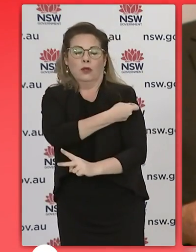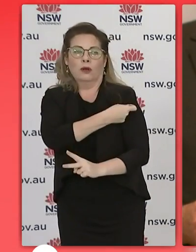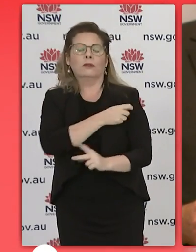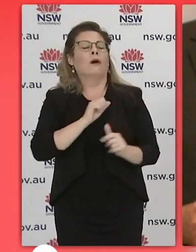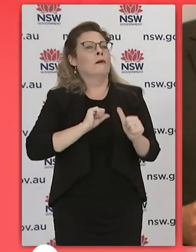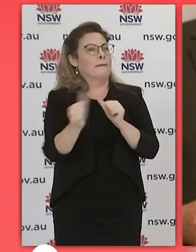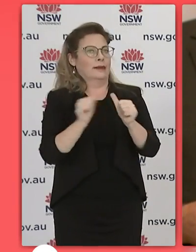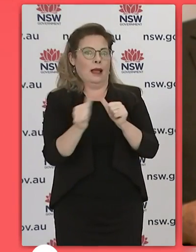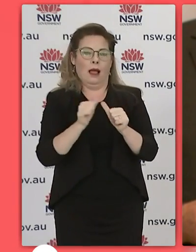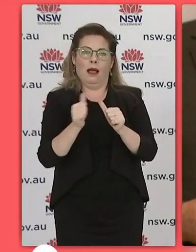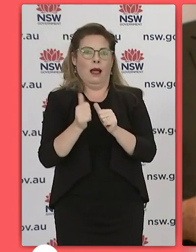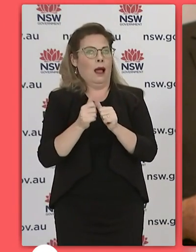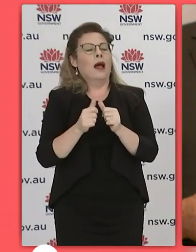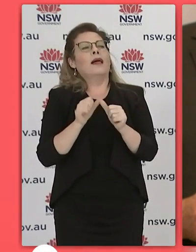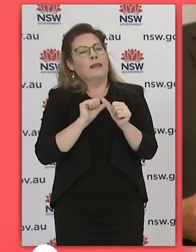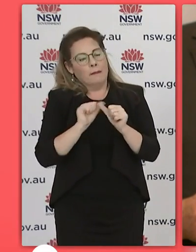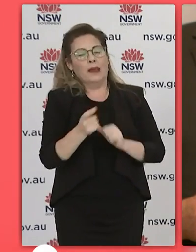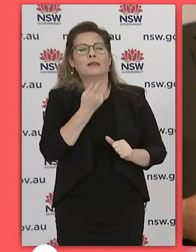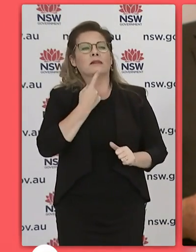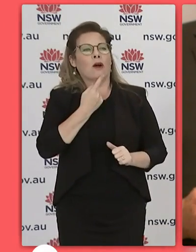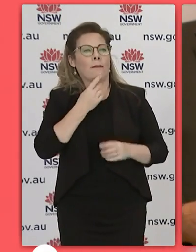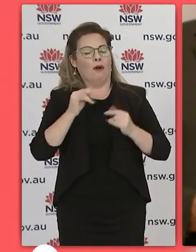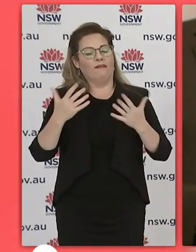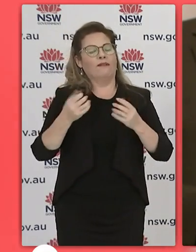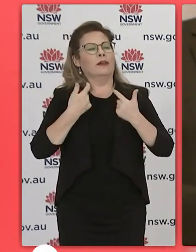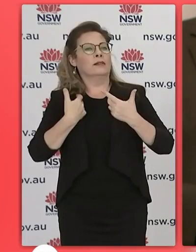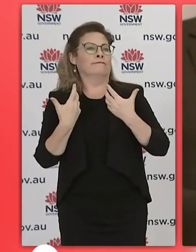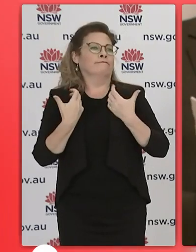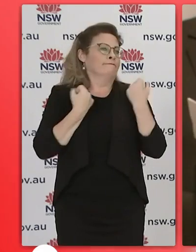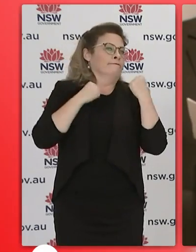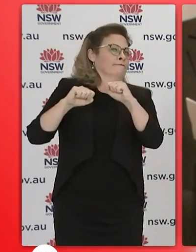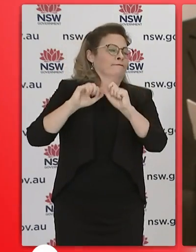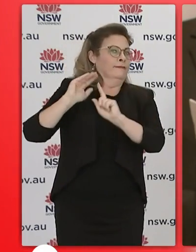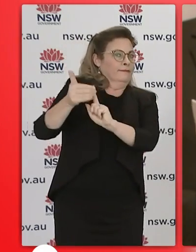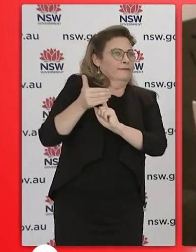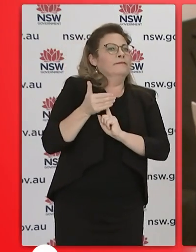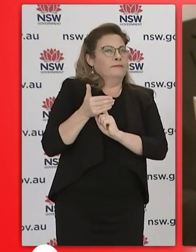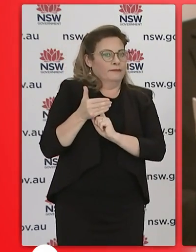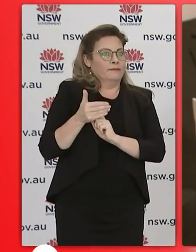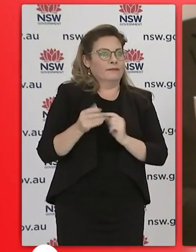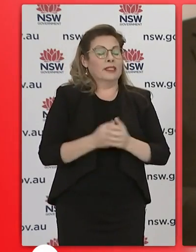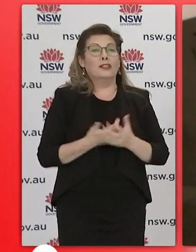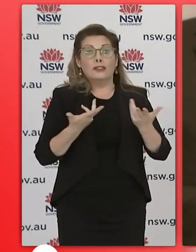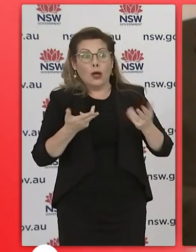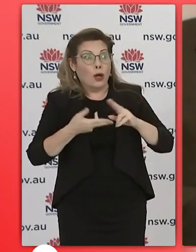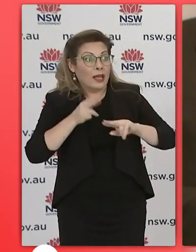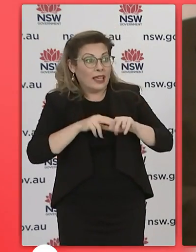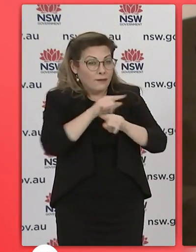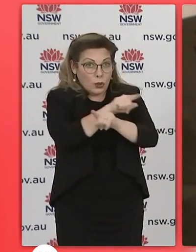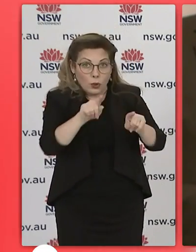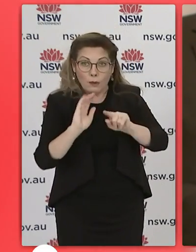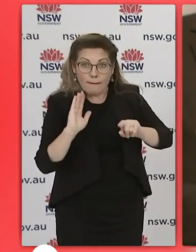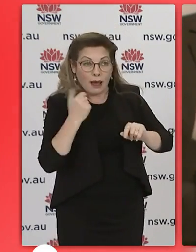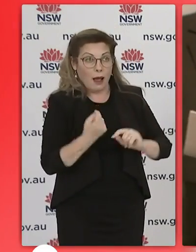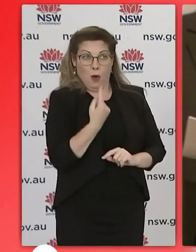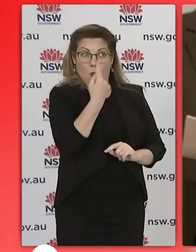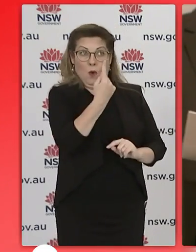recommended that in terms of astrazeneca please come forward if you've had your last first dose of astrazeneca within that four weeks period for your